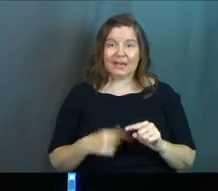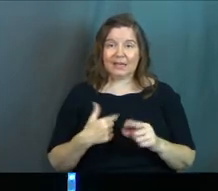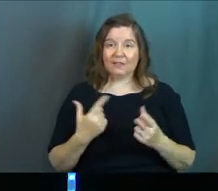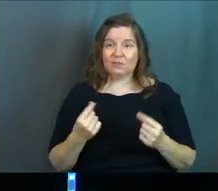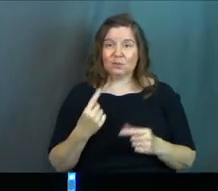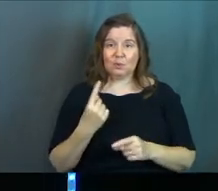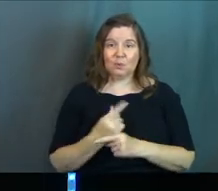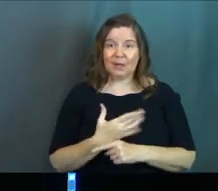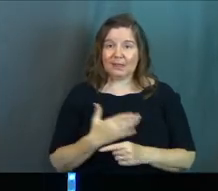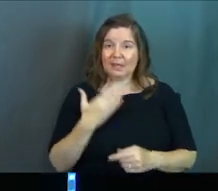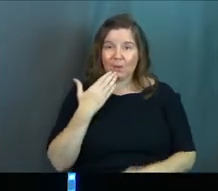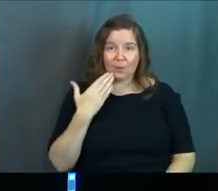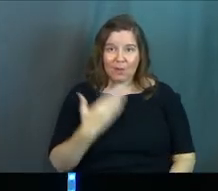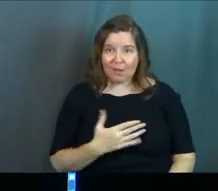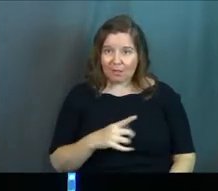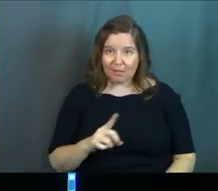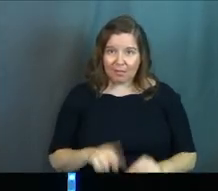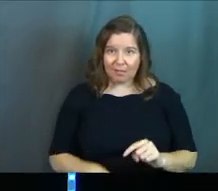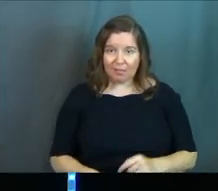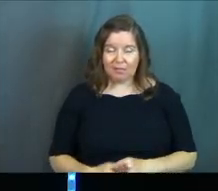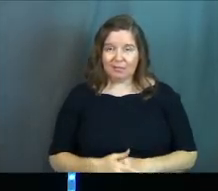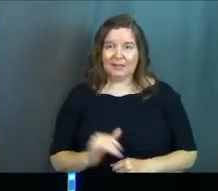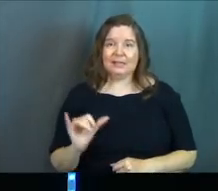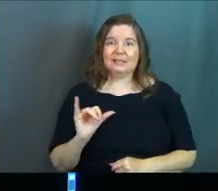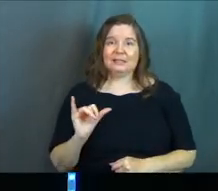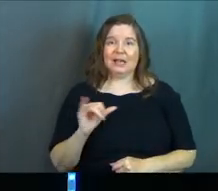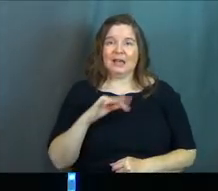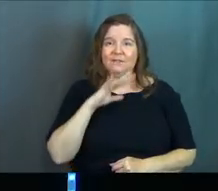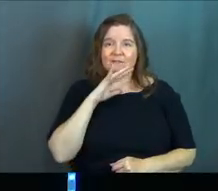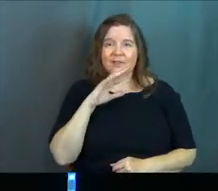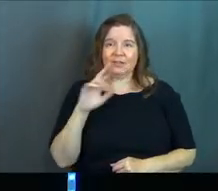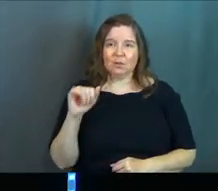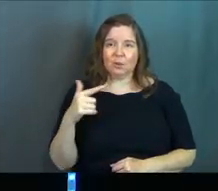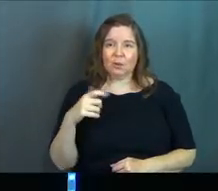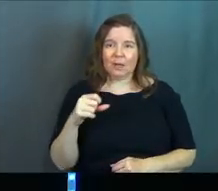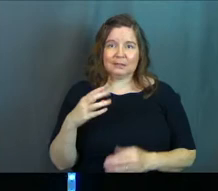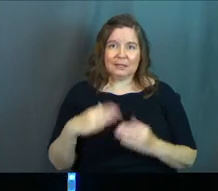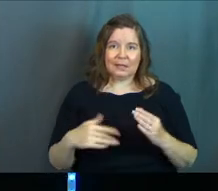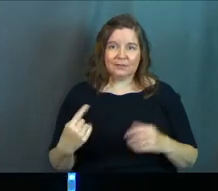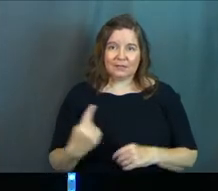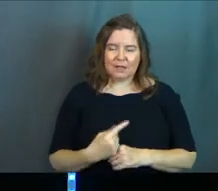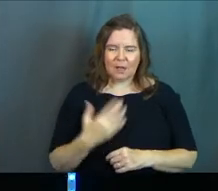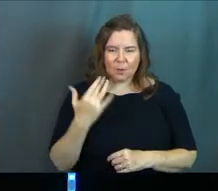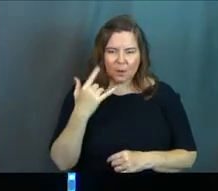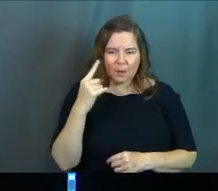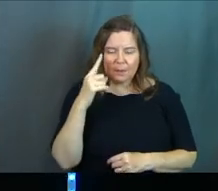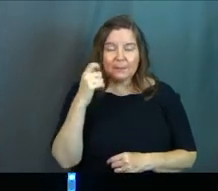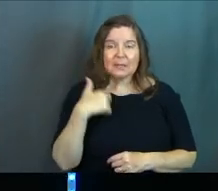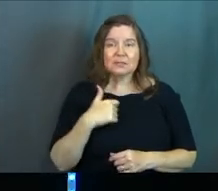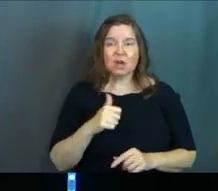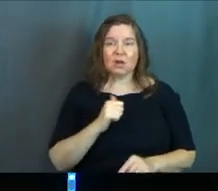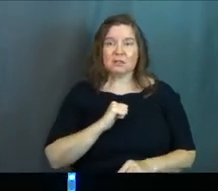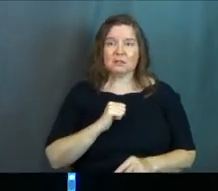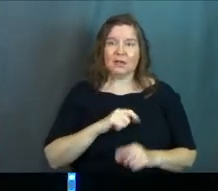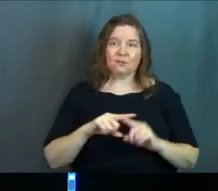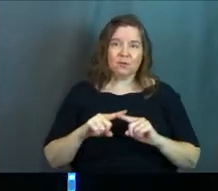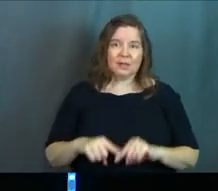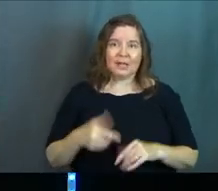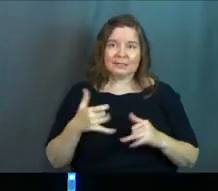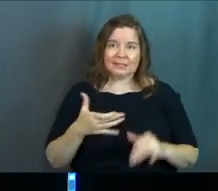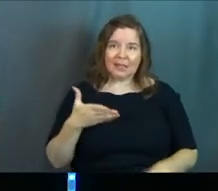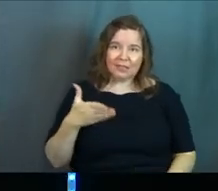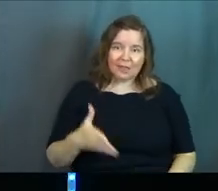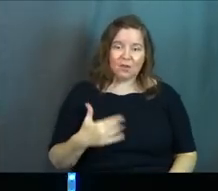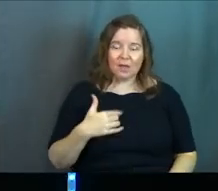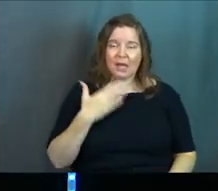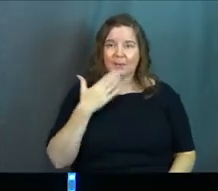even do the right thing well. It's just like filthy rags at the end of the day. Why? Because our self-reliance is still there.